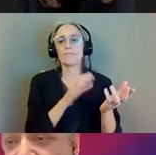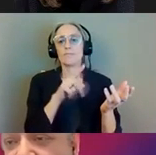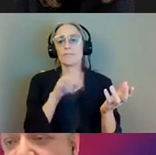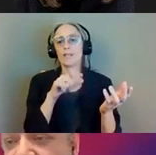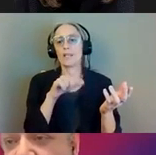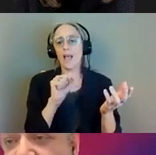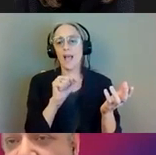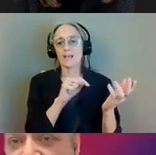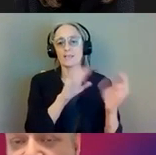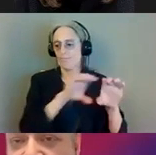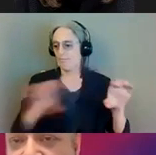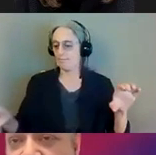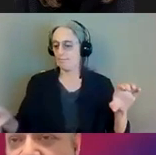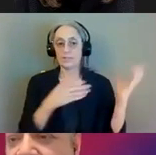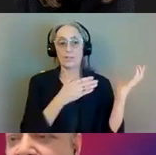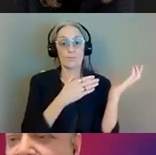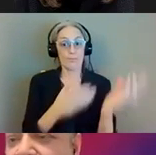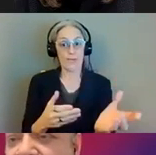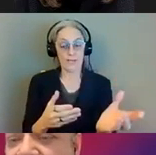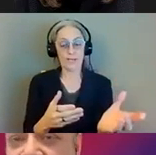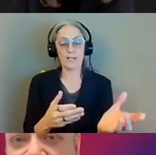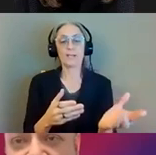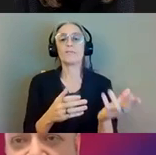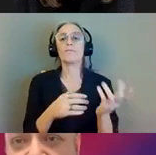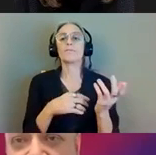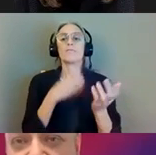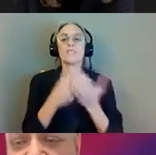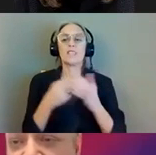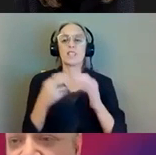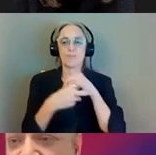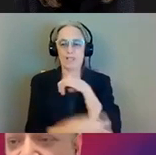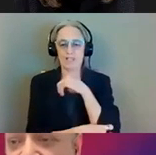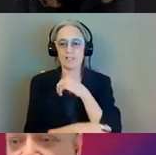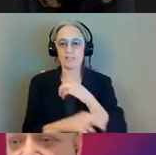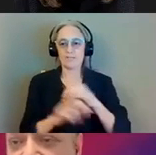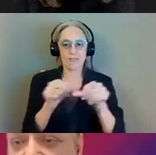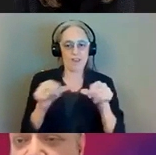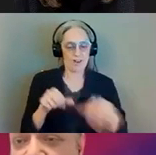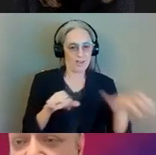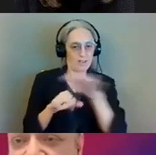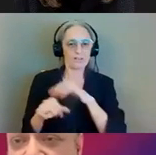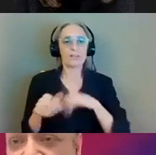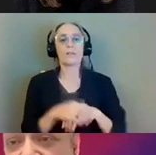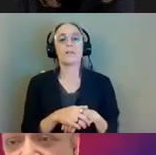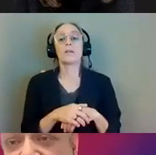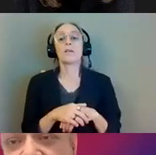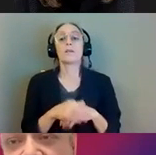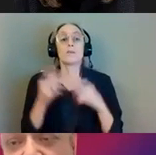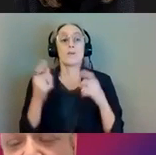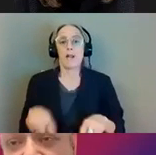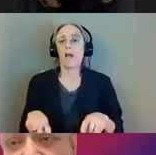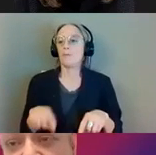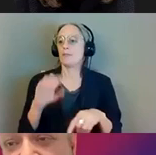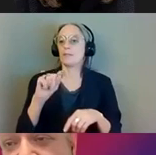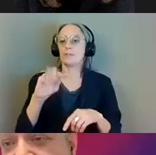segments up to the bridge location and as i showed on the previous slide the straddle carrier will bring those down to the the